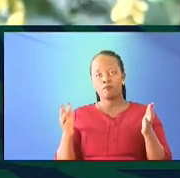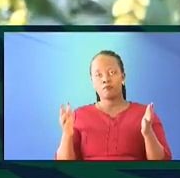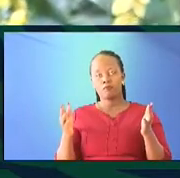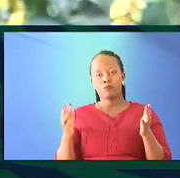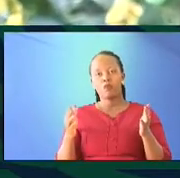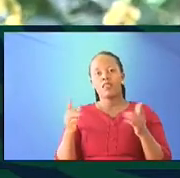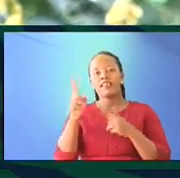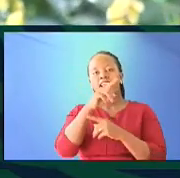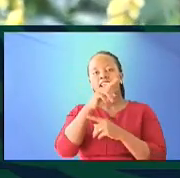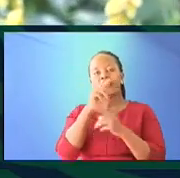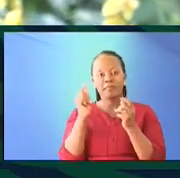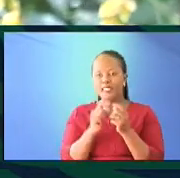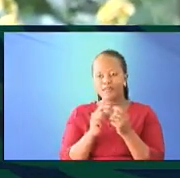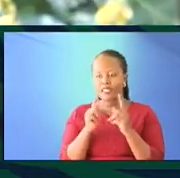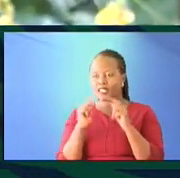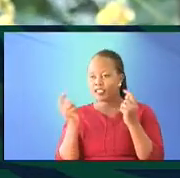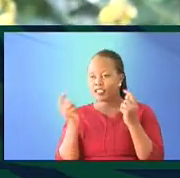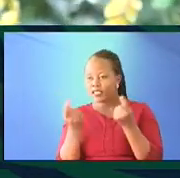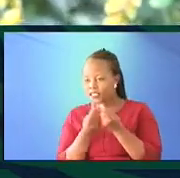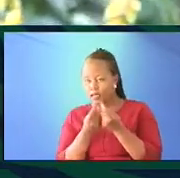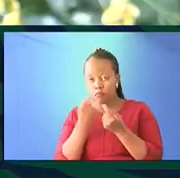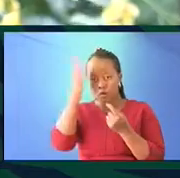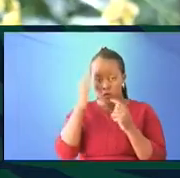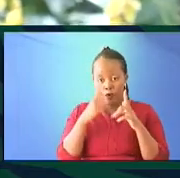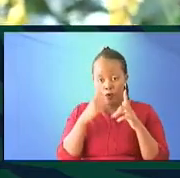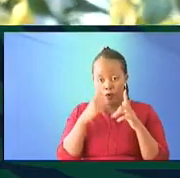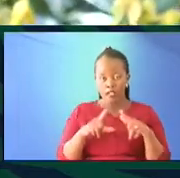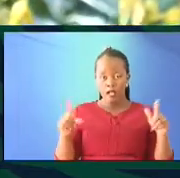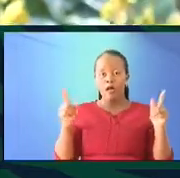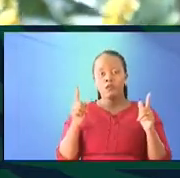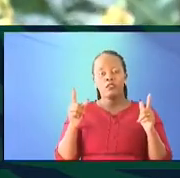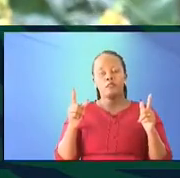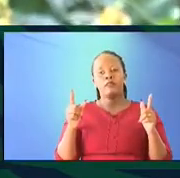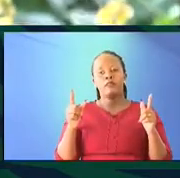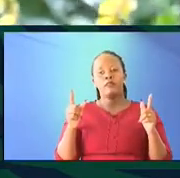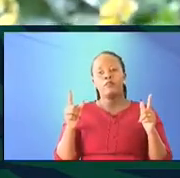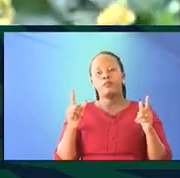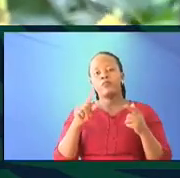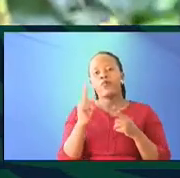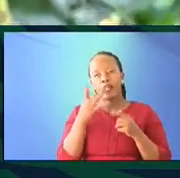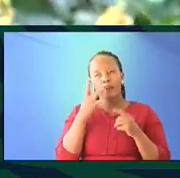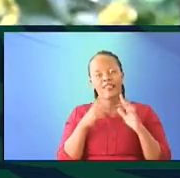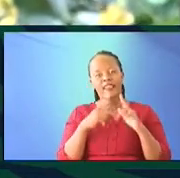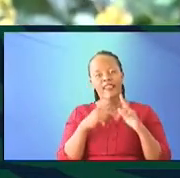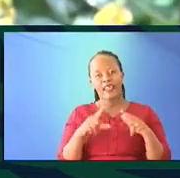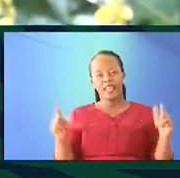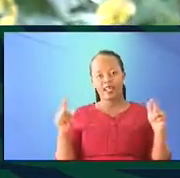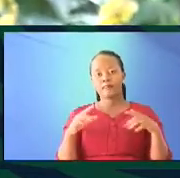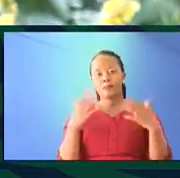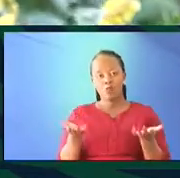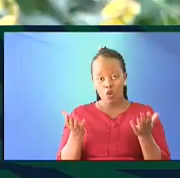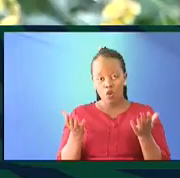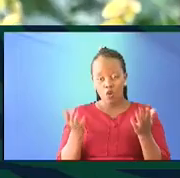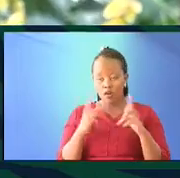a specific, or a certain, language setup, your mother term, or